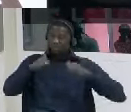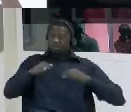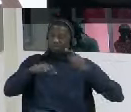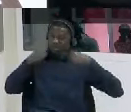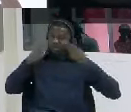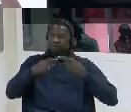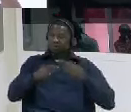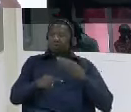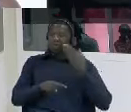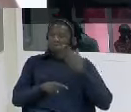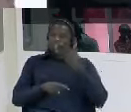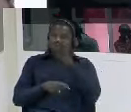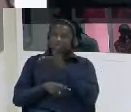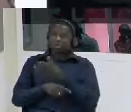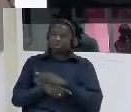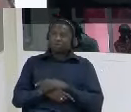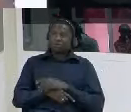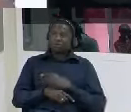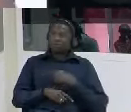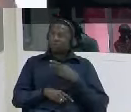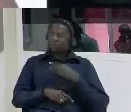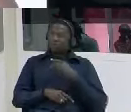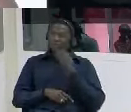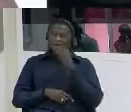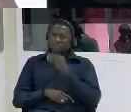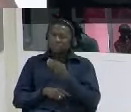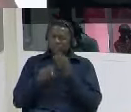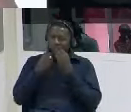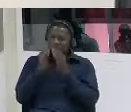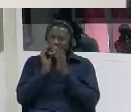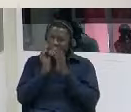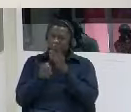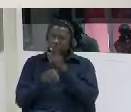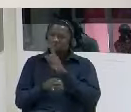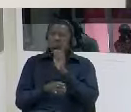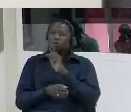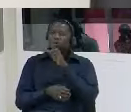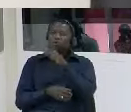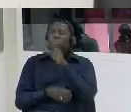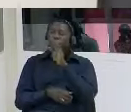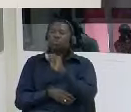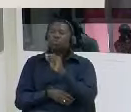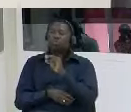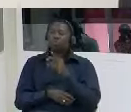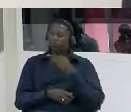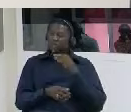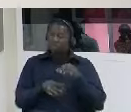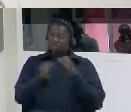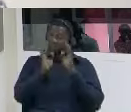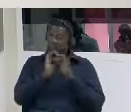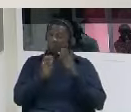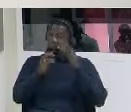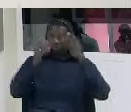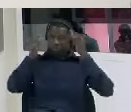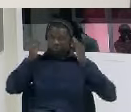detained were you ever charged with any particular offense um and taken to court